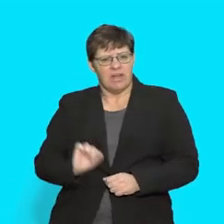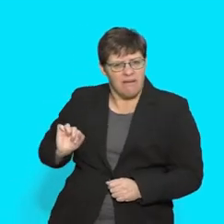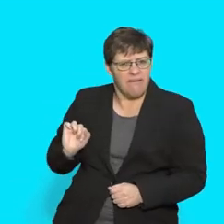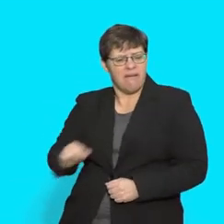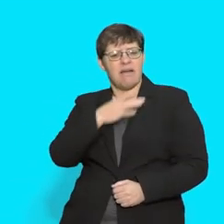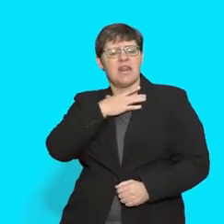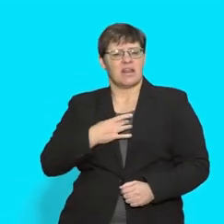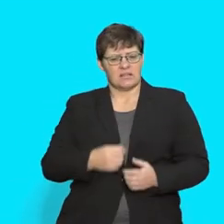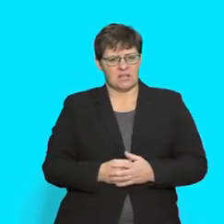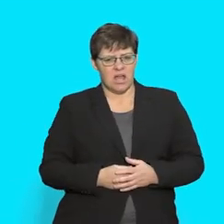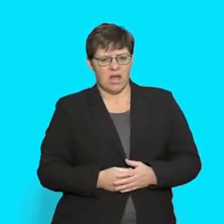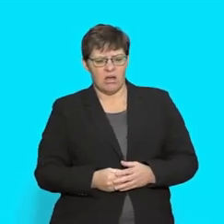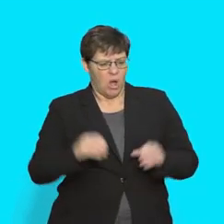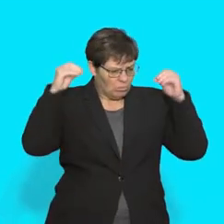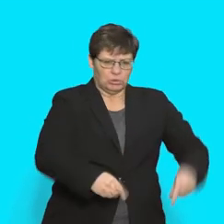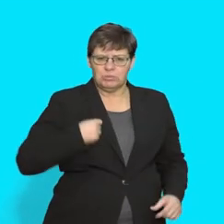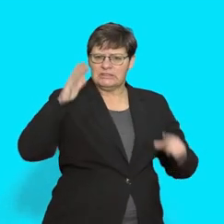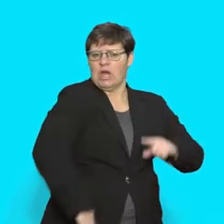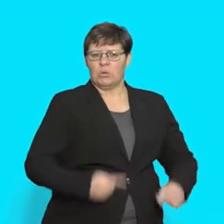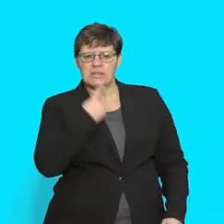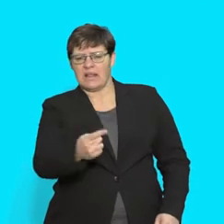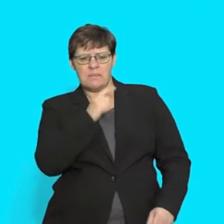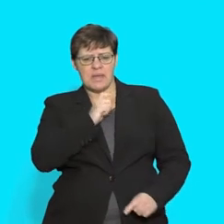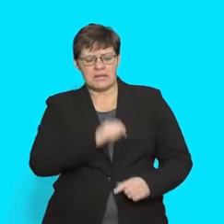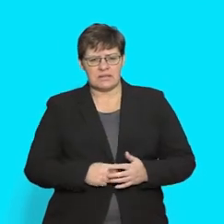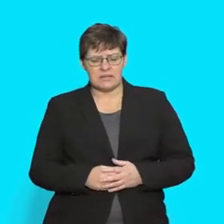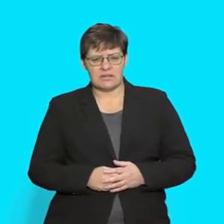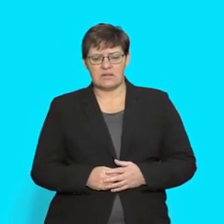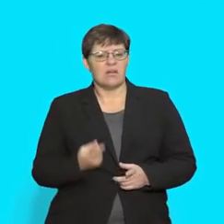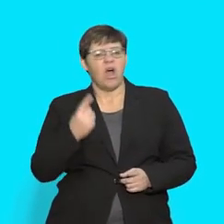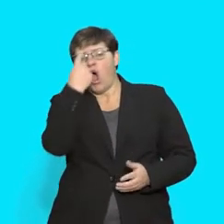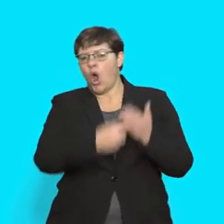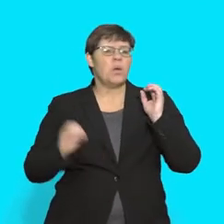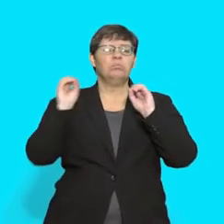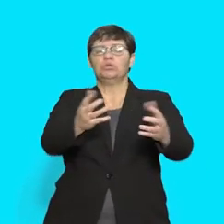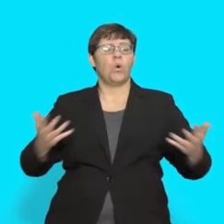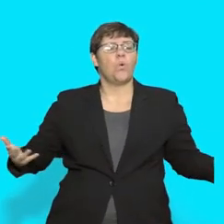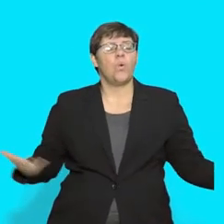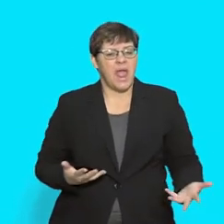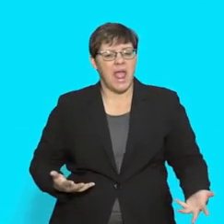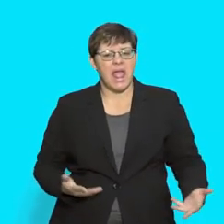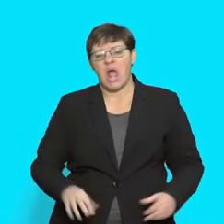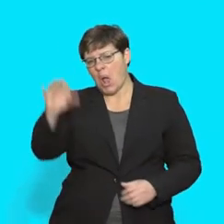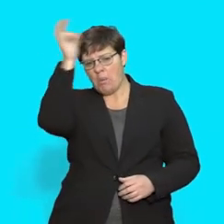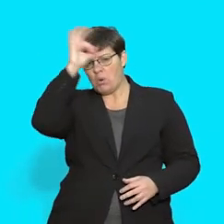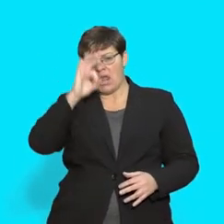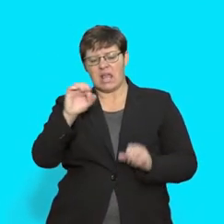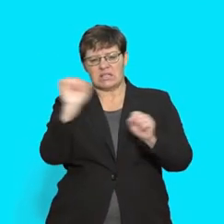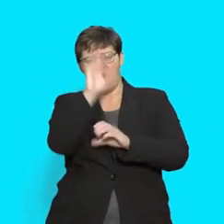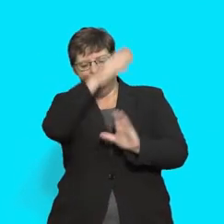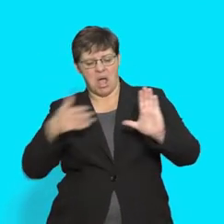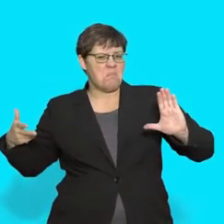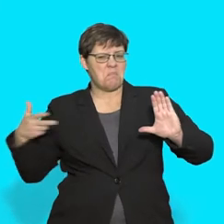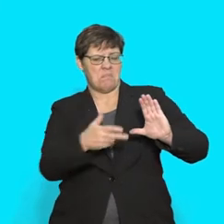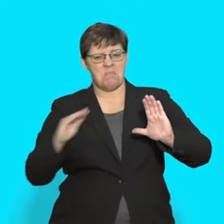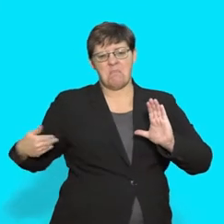Put me down! muttered the man. The only place I will put you, mister, is into the police van. The man